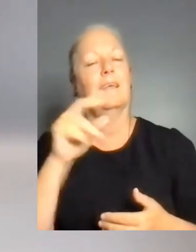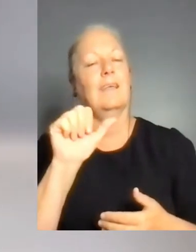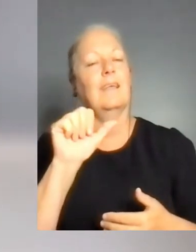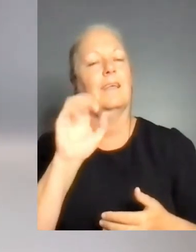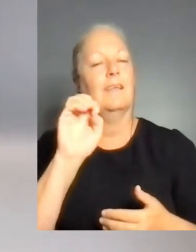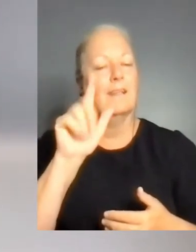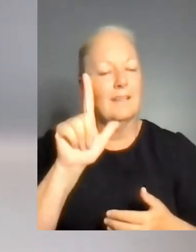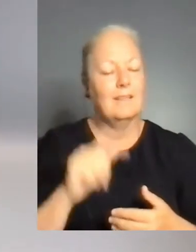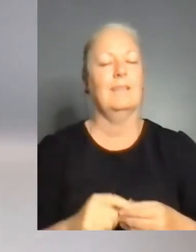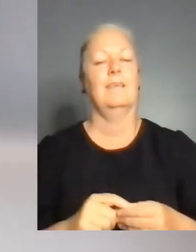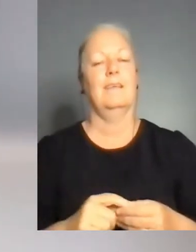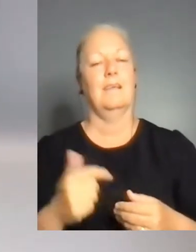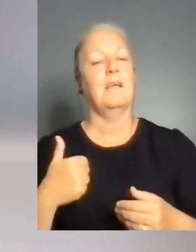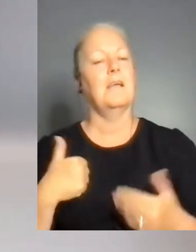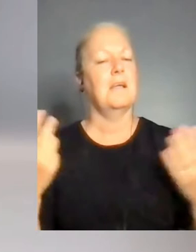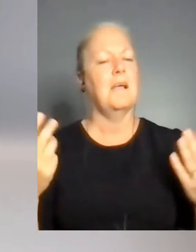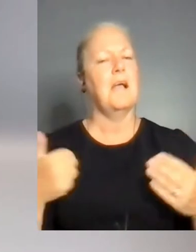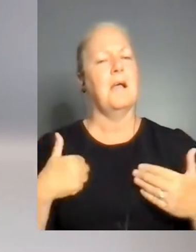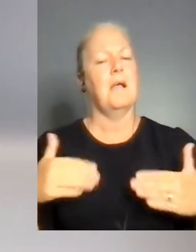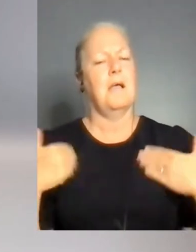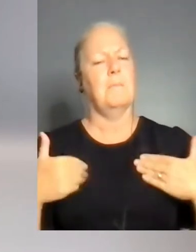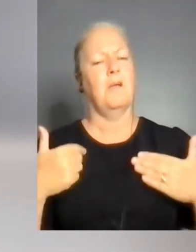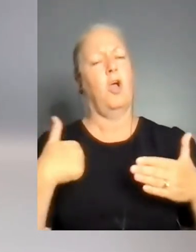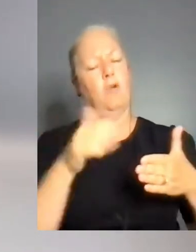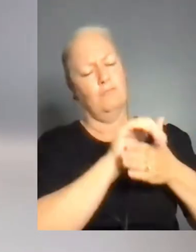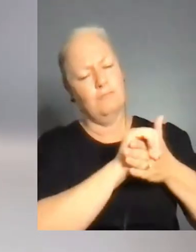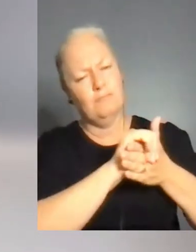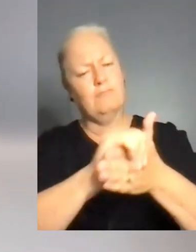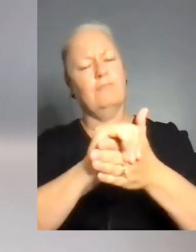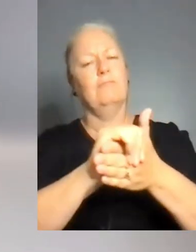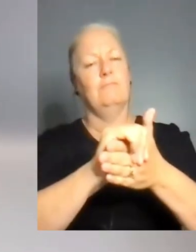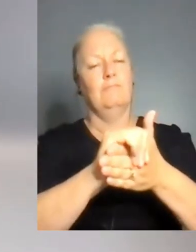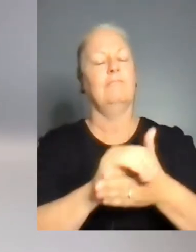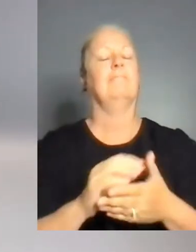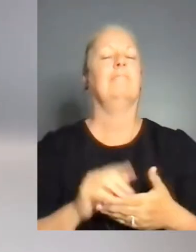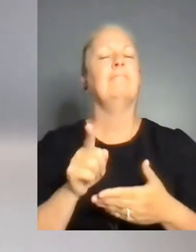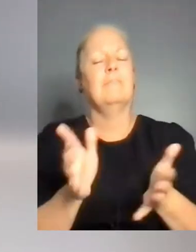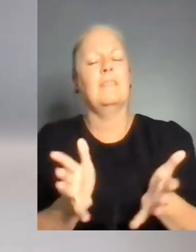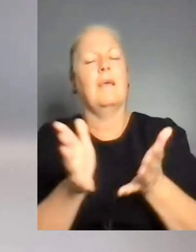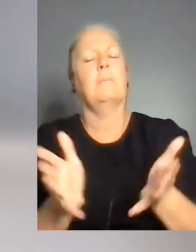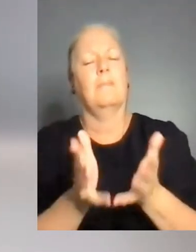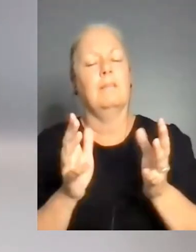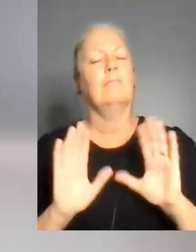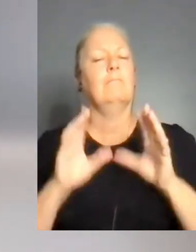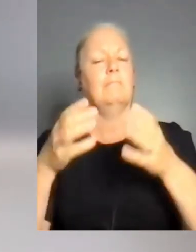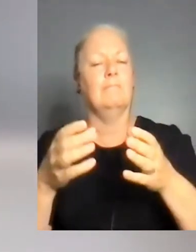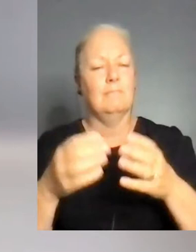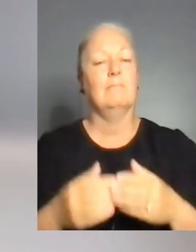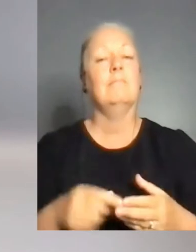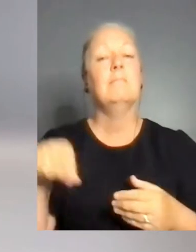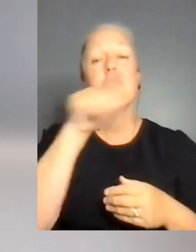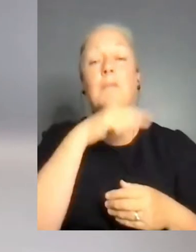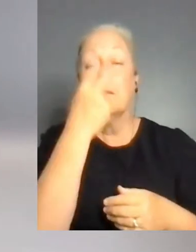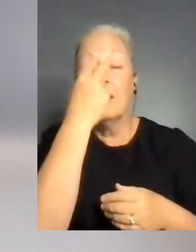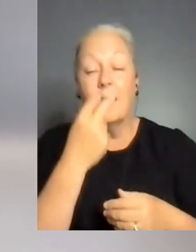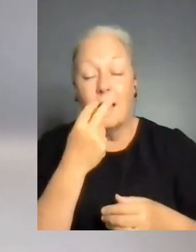lead the Enable.me Foundation. For those who are visually impaired, I have dark hair, brown eyes,